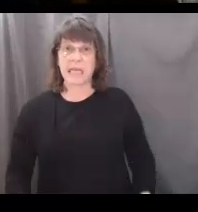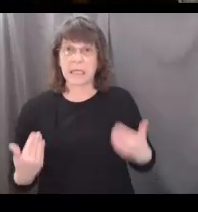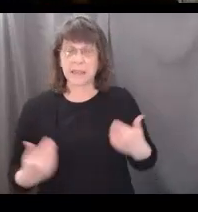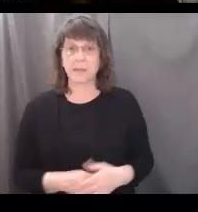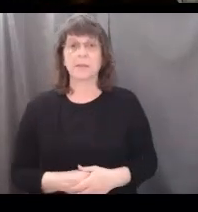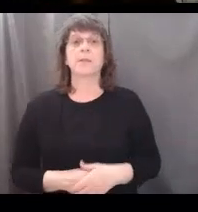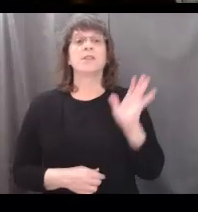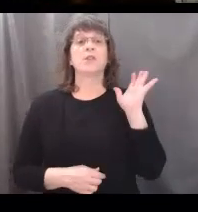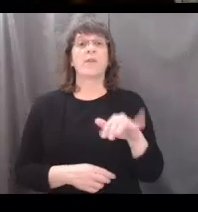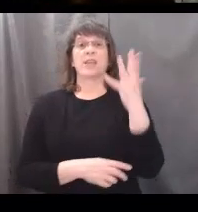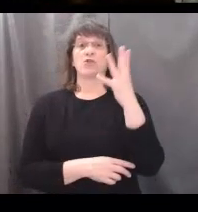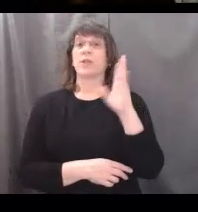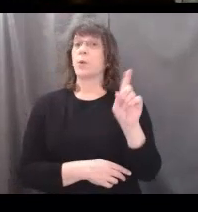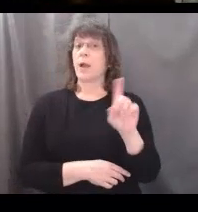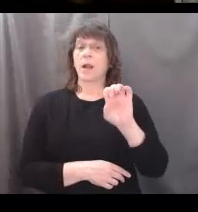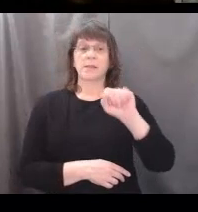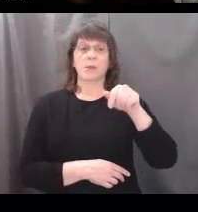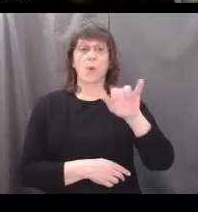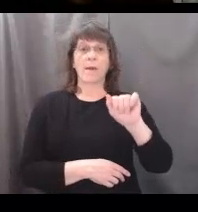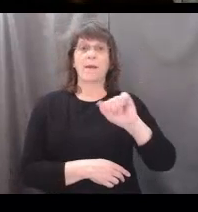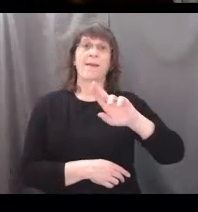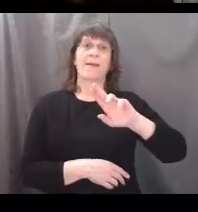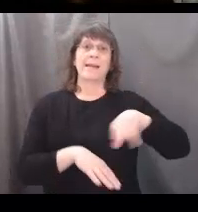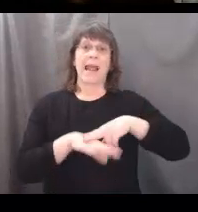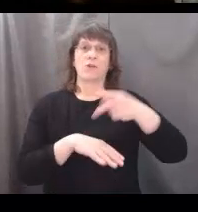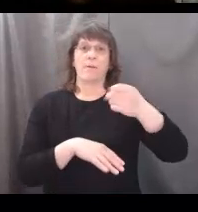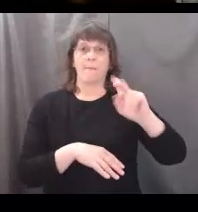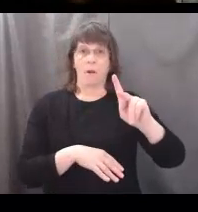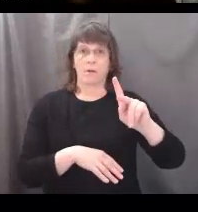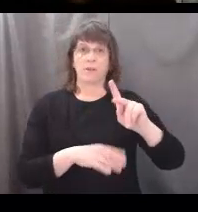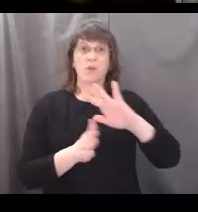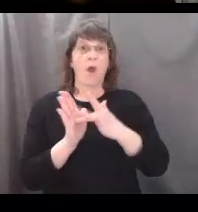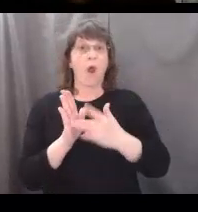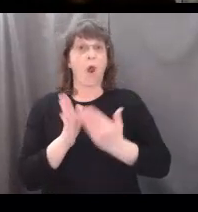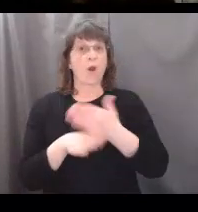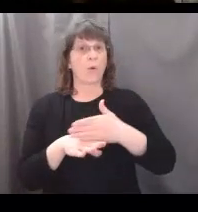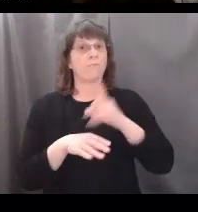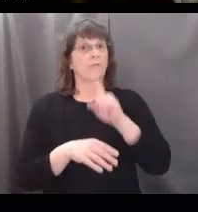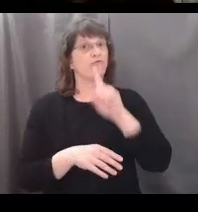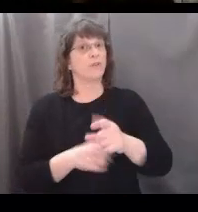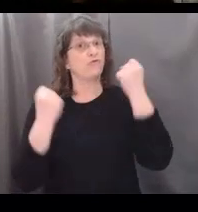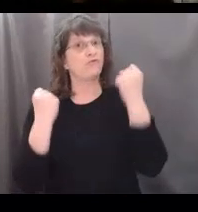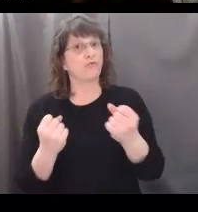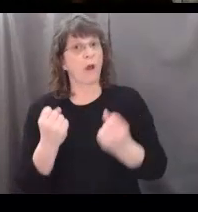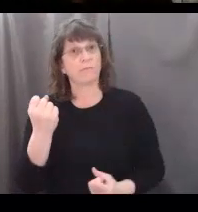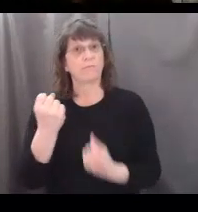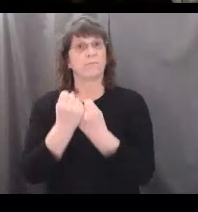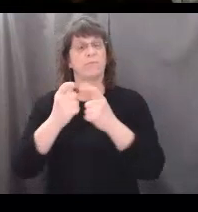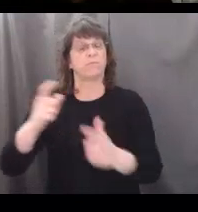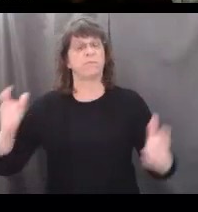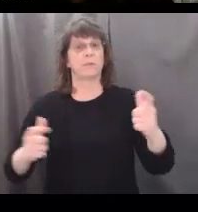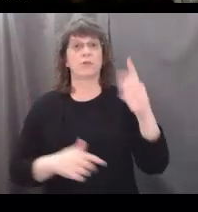This tree is in Sequoia National Park. So the heartwood must be very strong to hold up such huge trees.